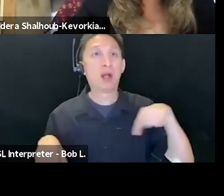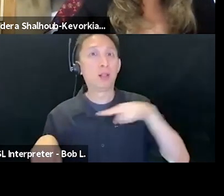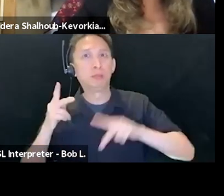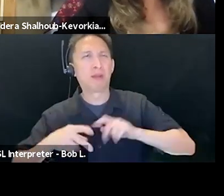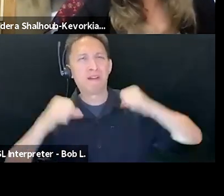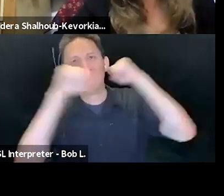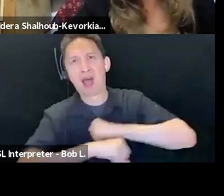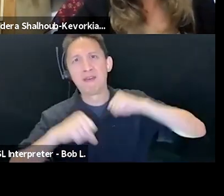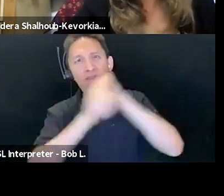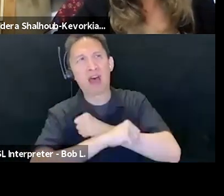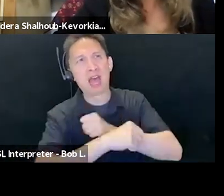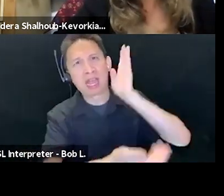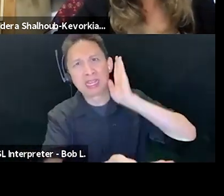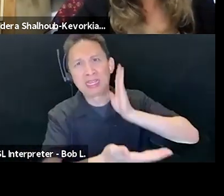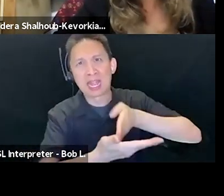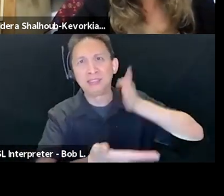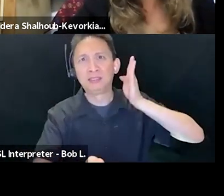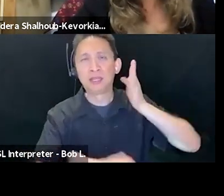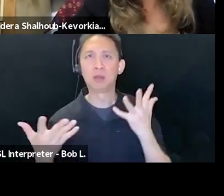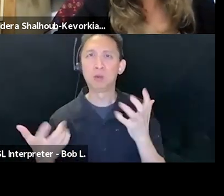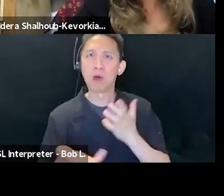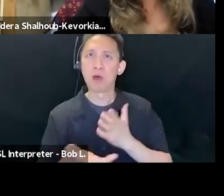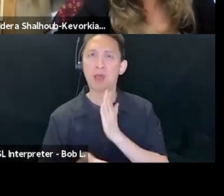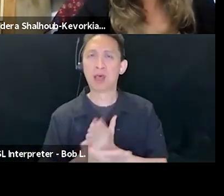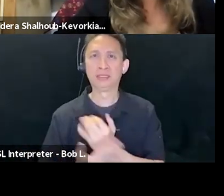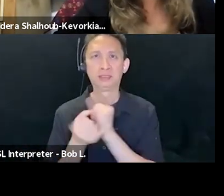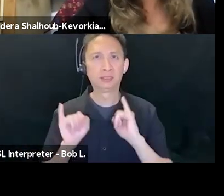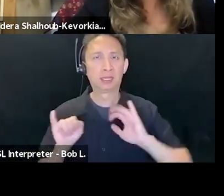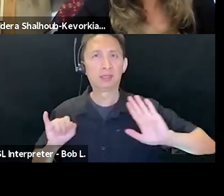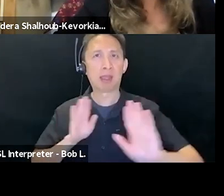right? It speaks to the vitality of the idea of Palestine.